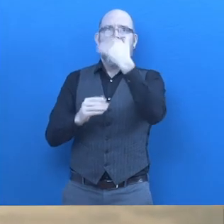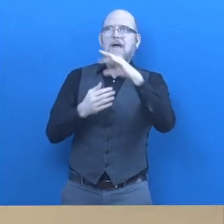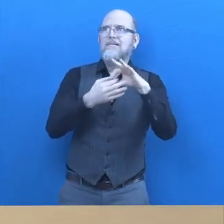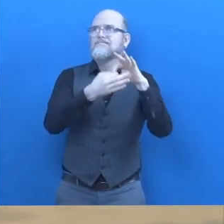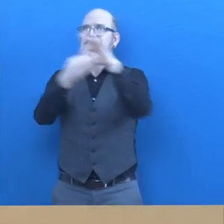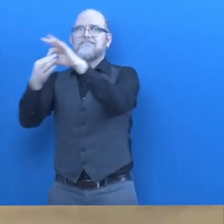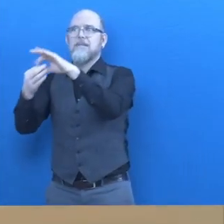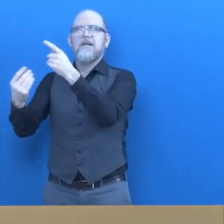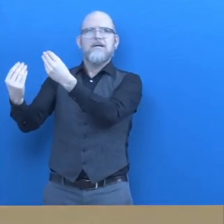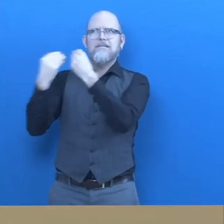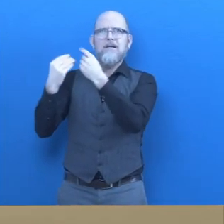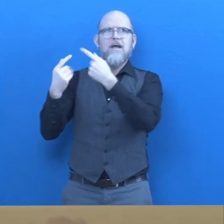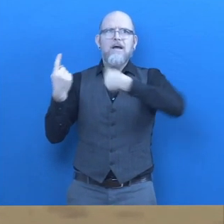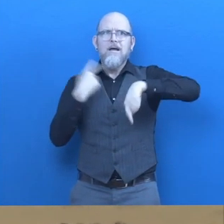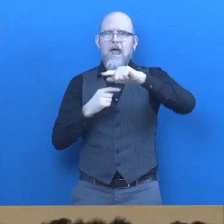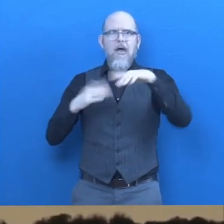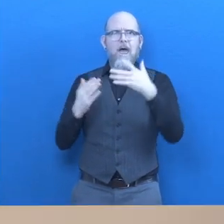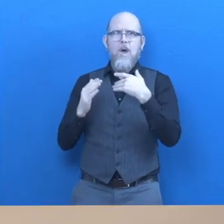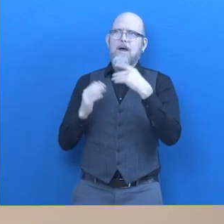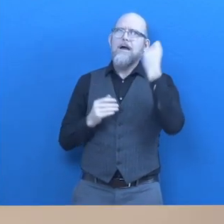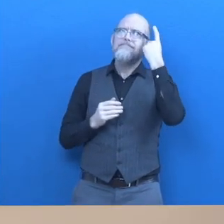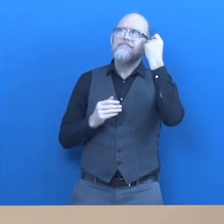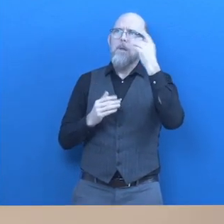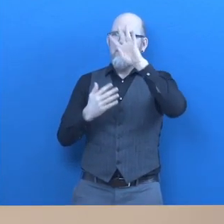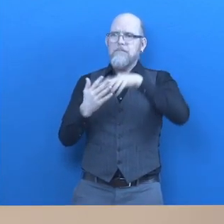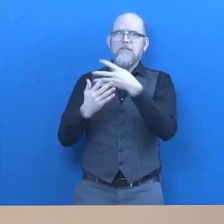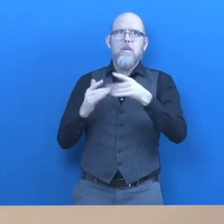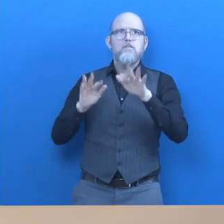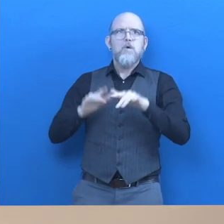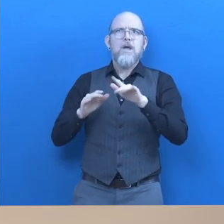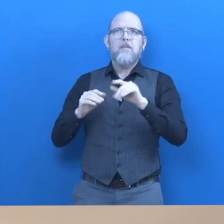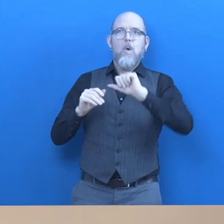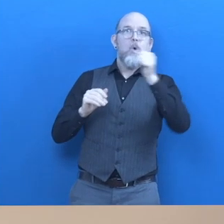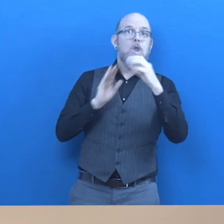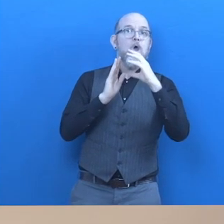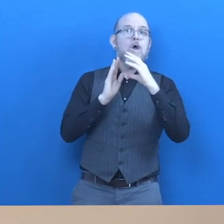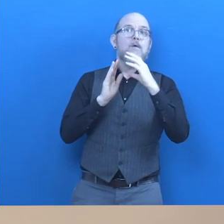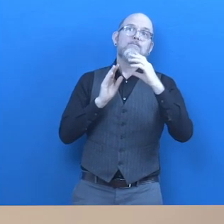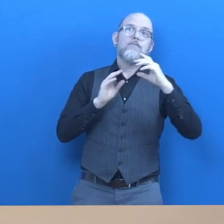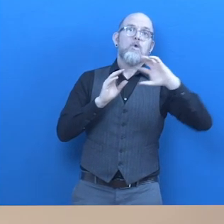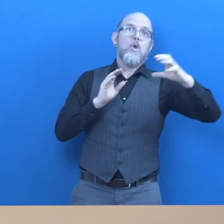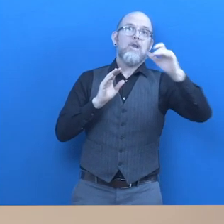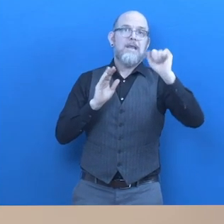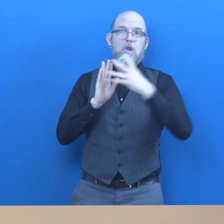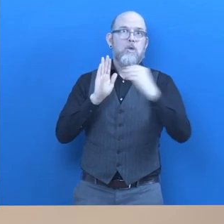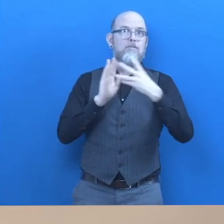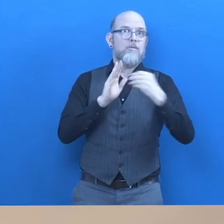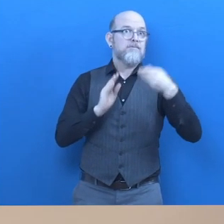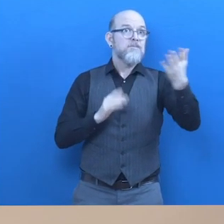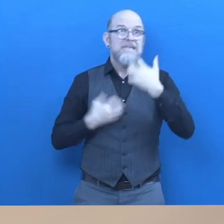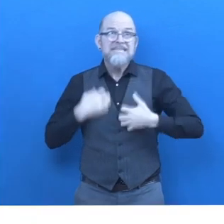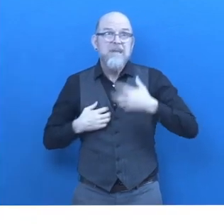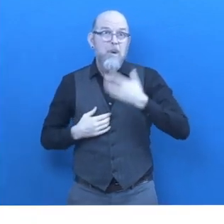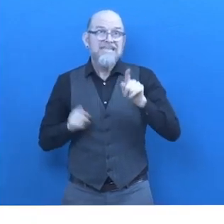can we take the solution for other countries. So, everyone who is interested in knowing more, please contact